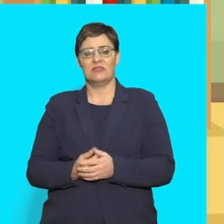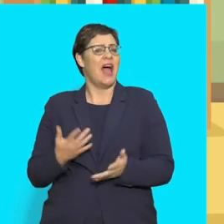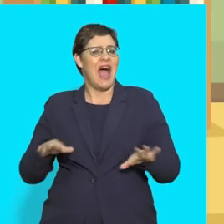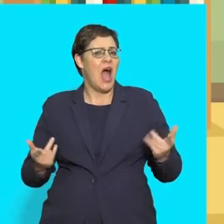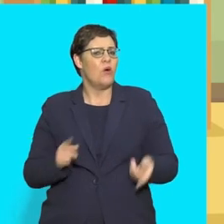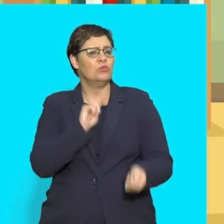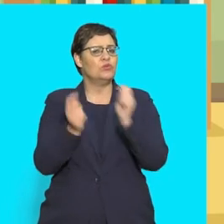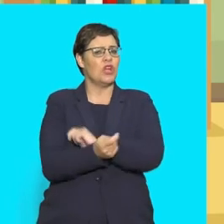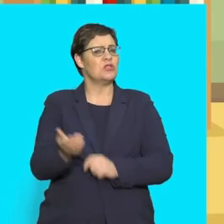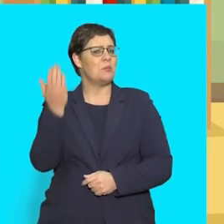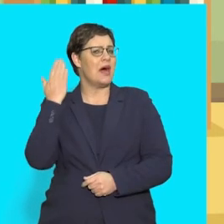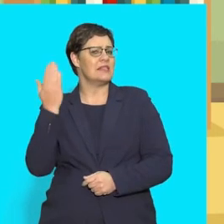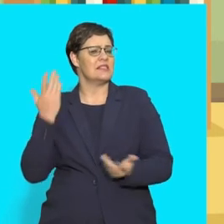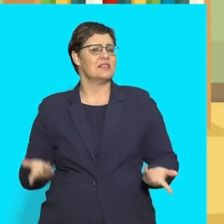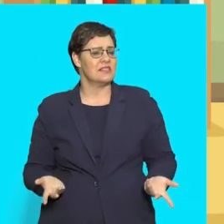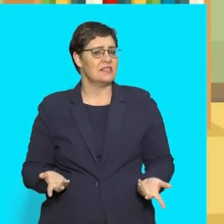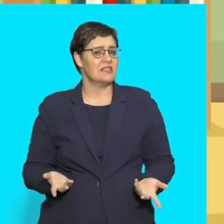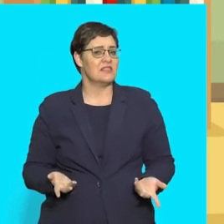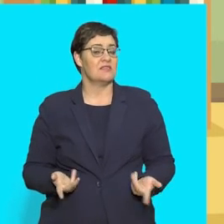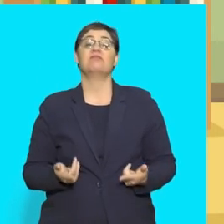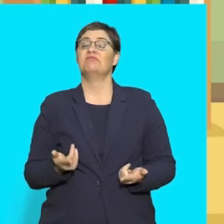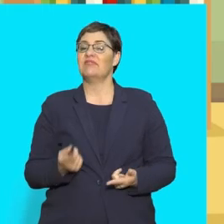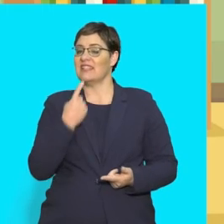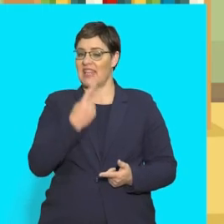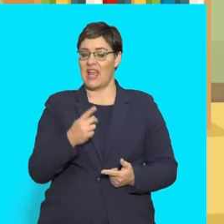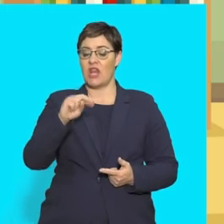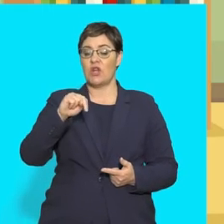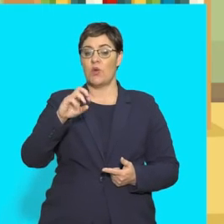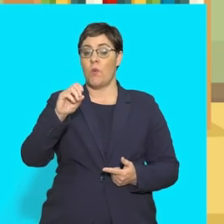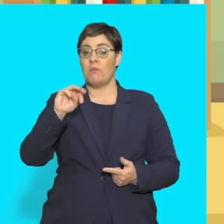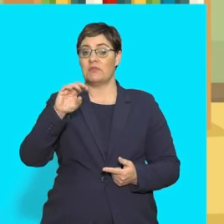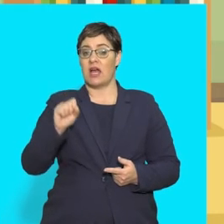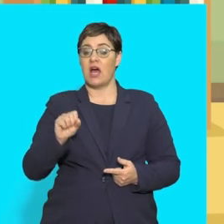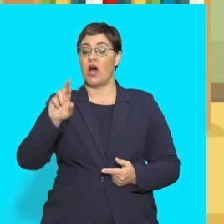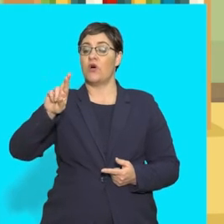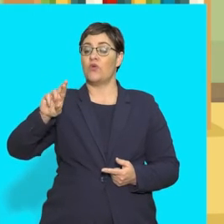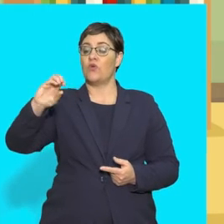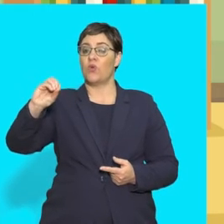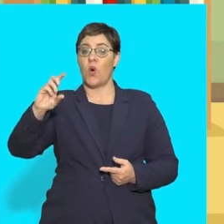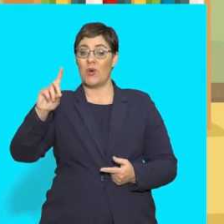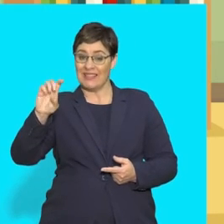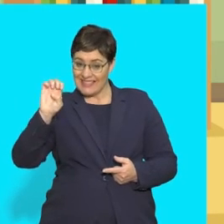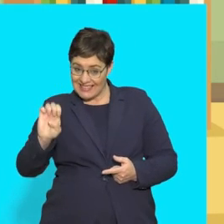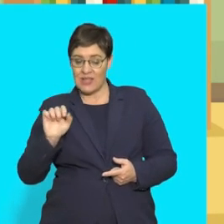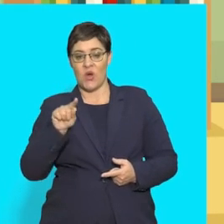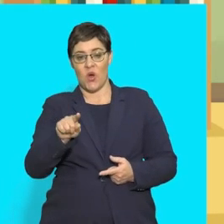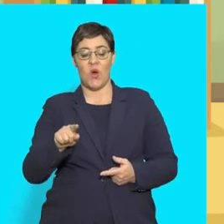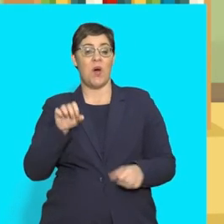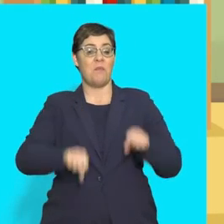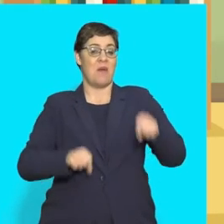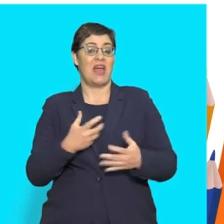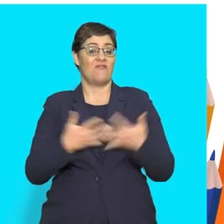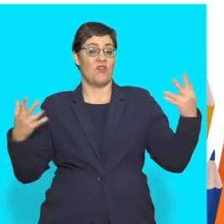20. How do we change it to the past tense? 20. Let's say, Nomsa rode her bike very